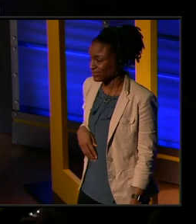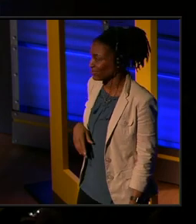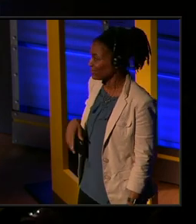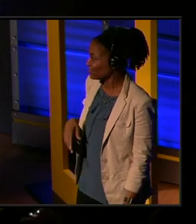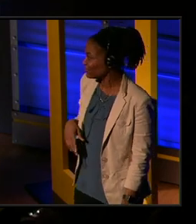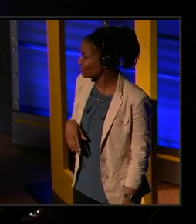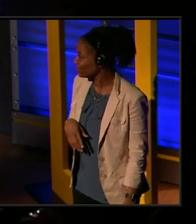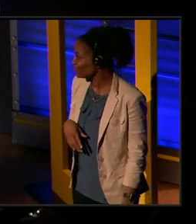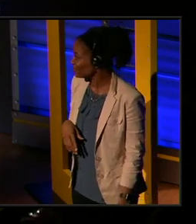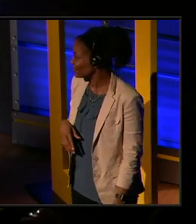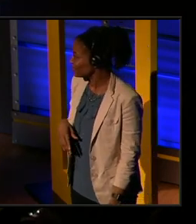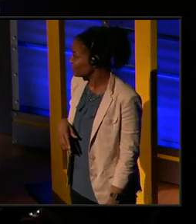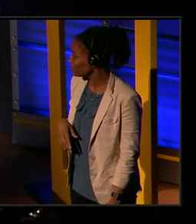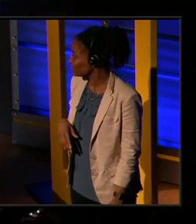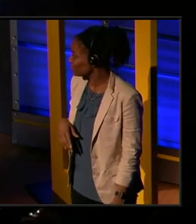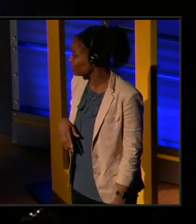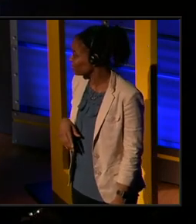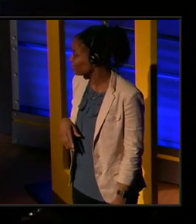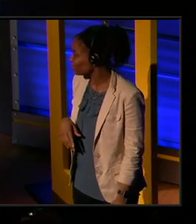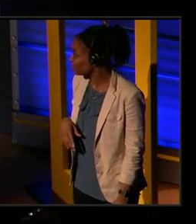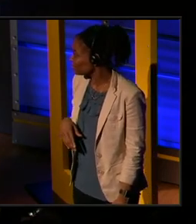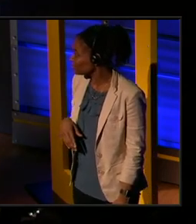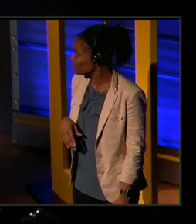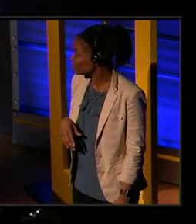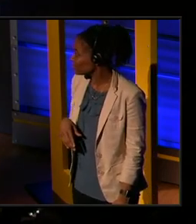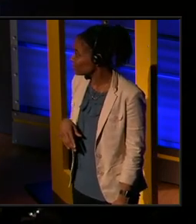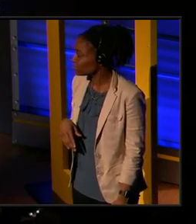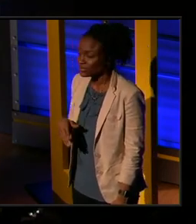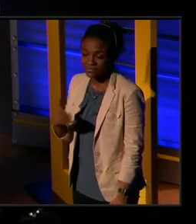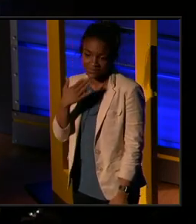Okay. That's good. Thank you.